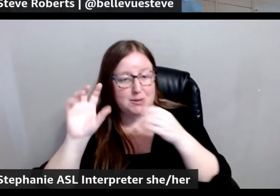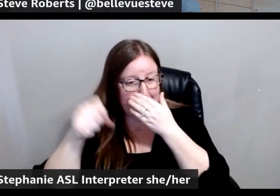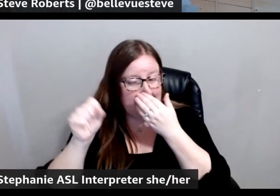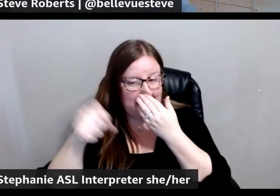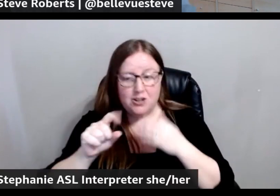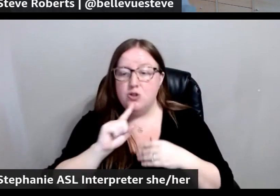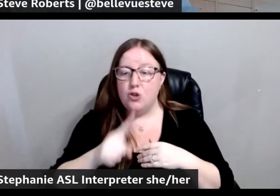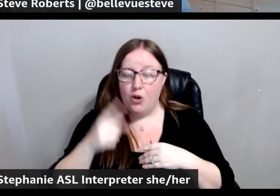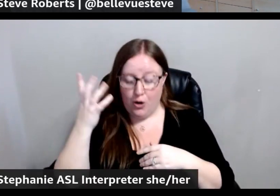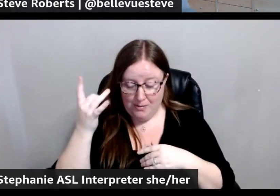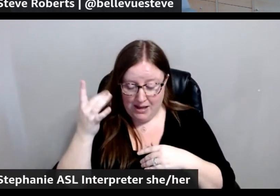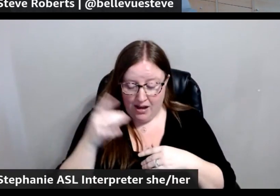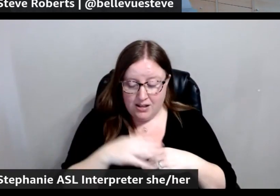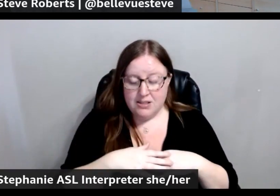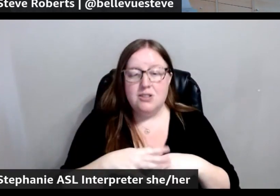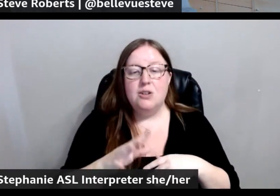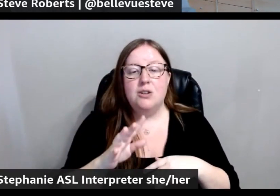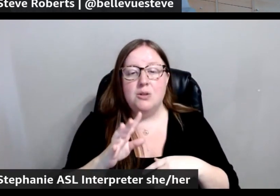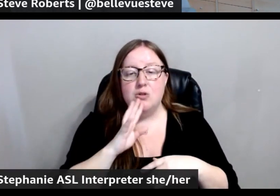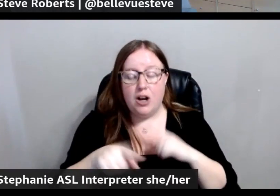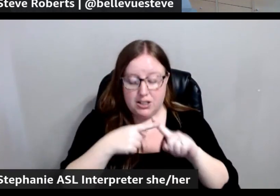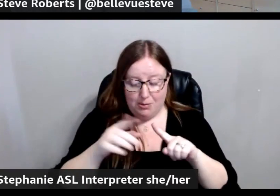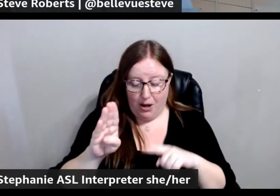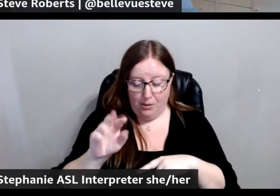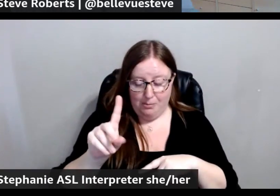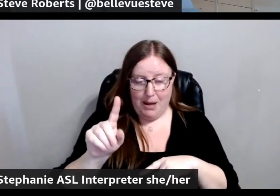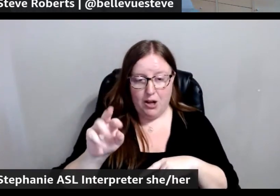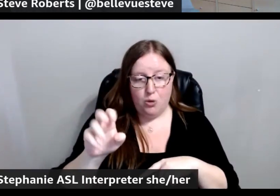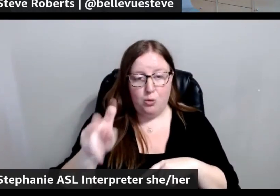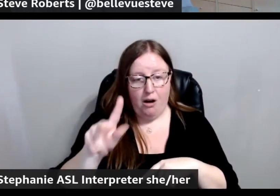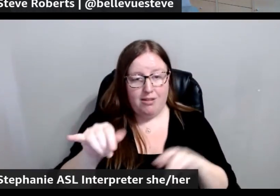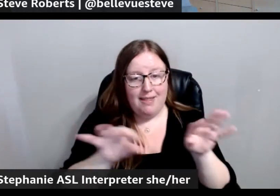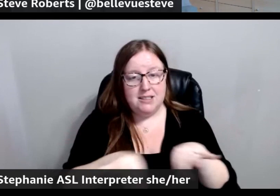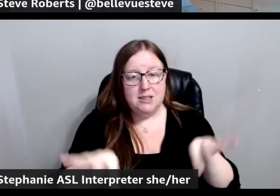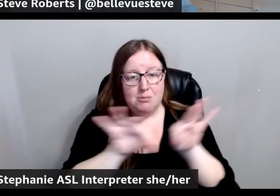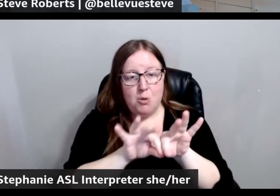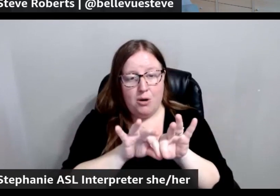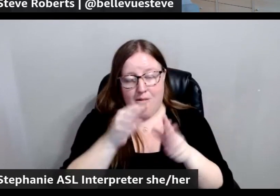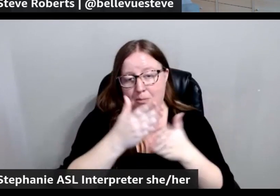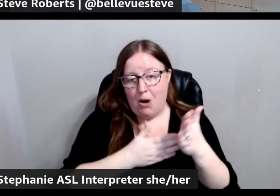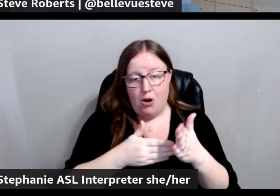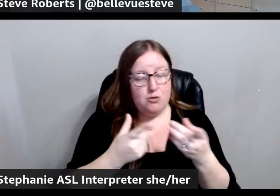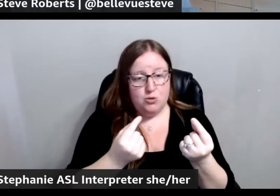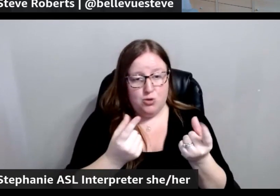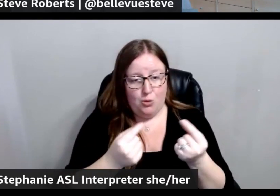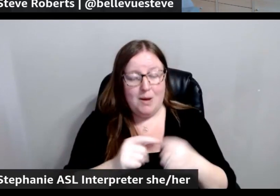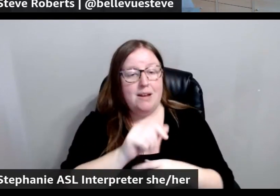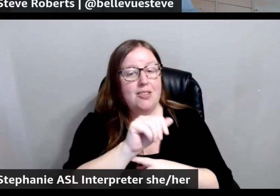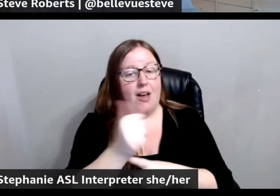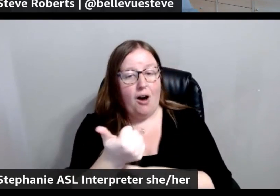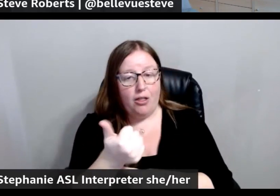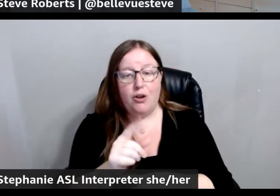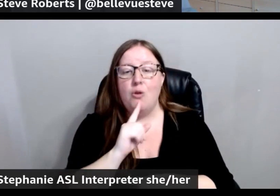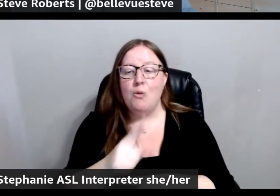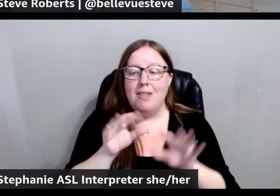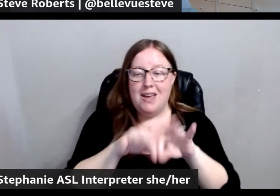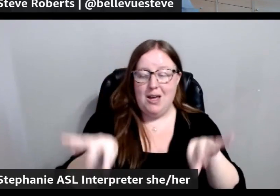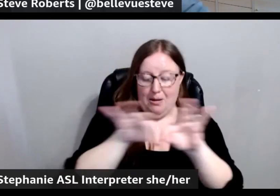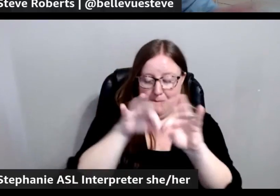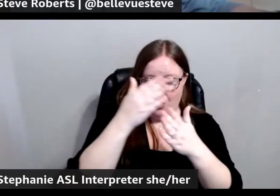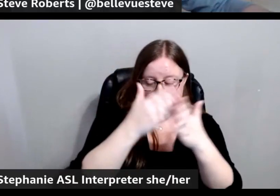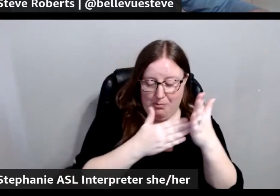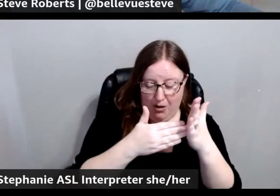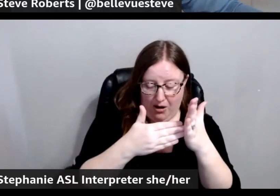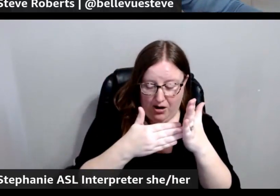absolutely, because we talked about Bedrock, right, which is a critical piece of what we're doing here. The other really, really critical piece is that